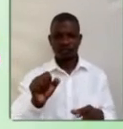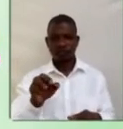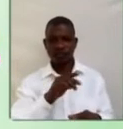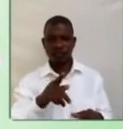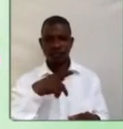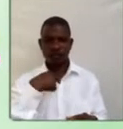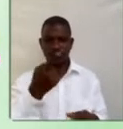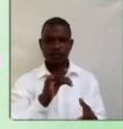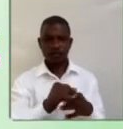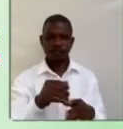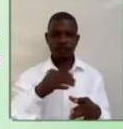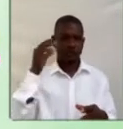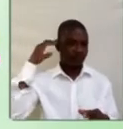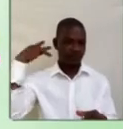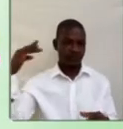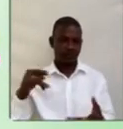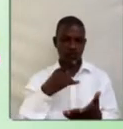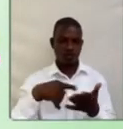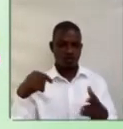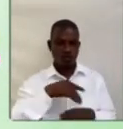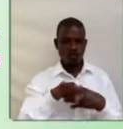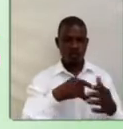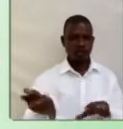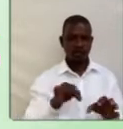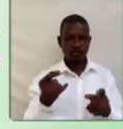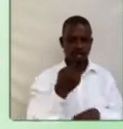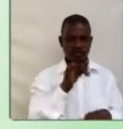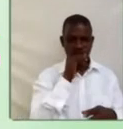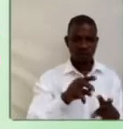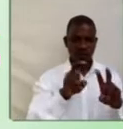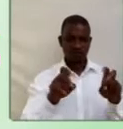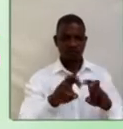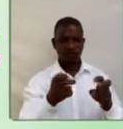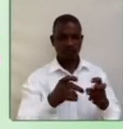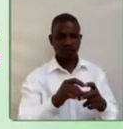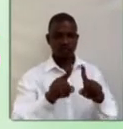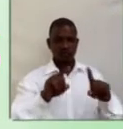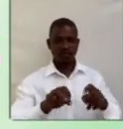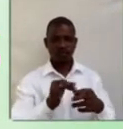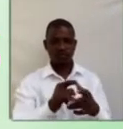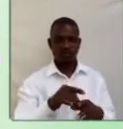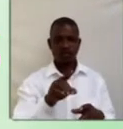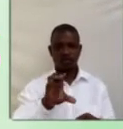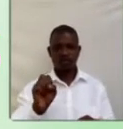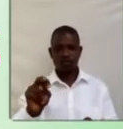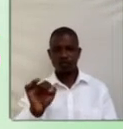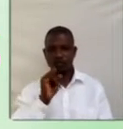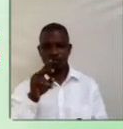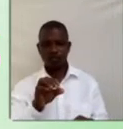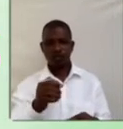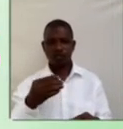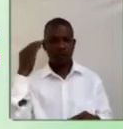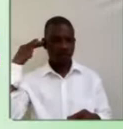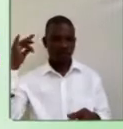of the sounds, all we're doing today is to examine the consonant sounds and some of the consonant